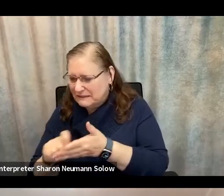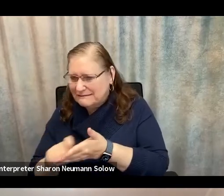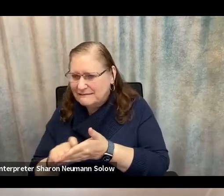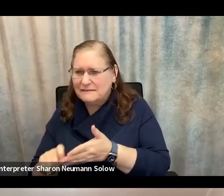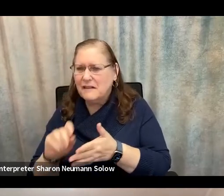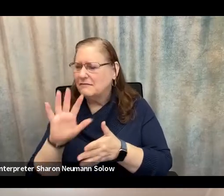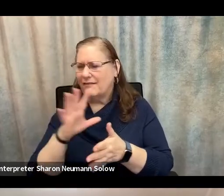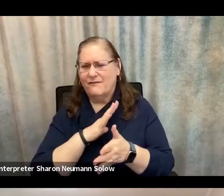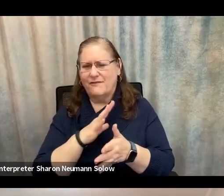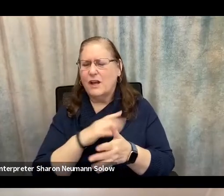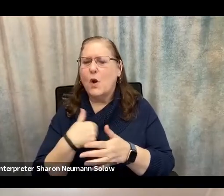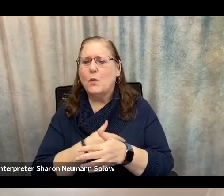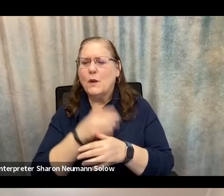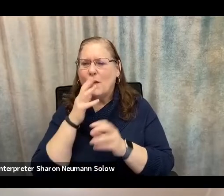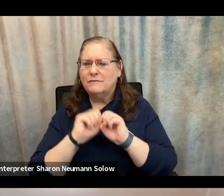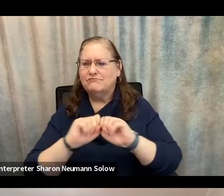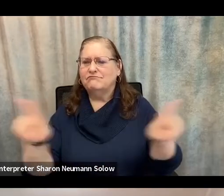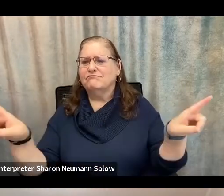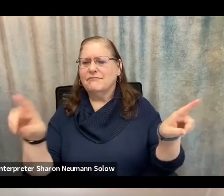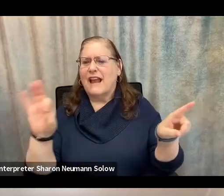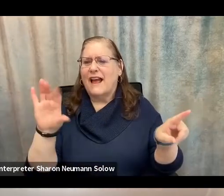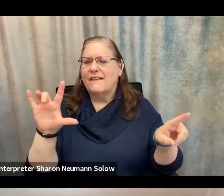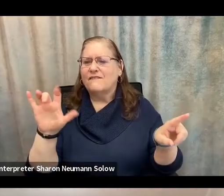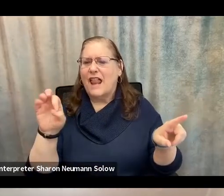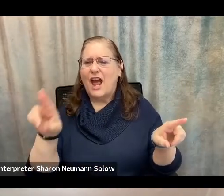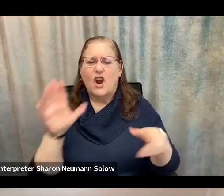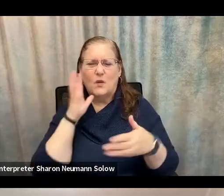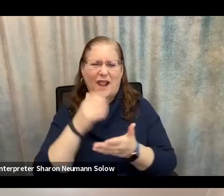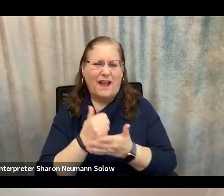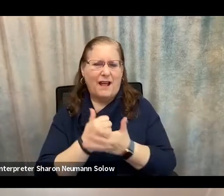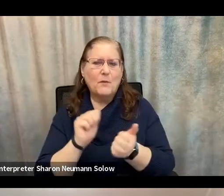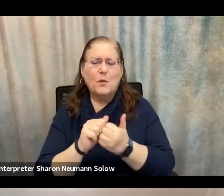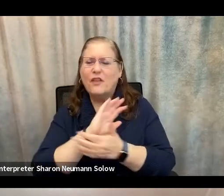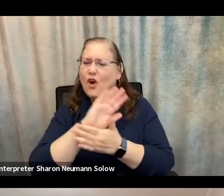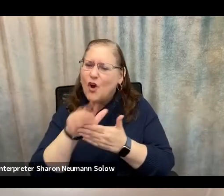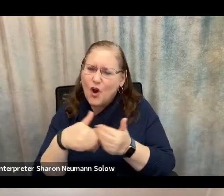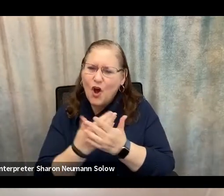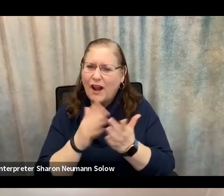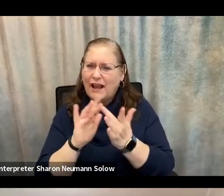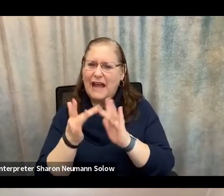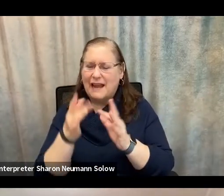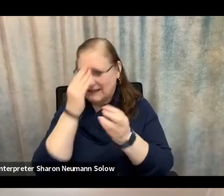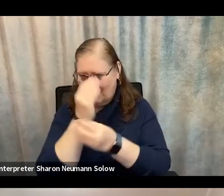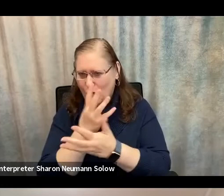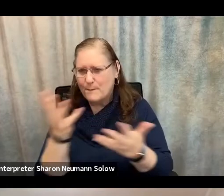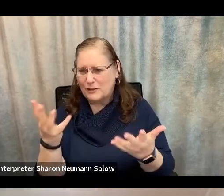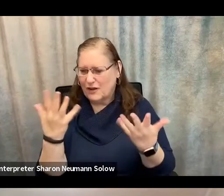a helpful flyer with all the contact information that we're discussing today.